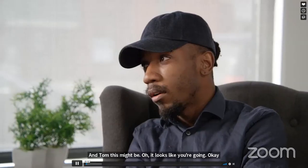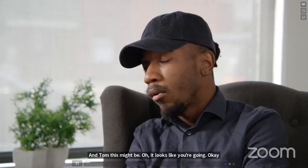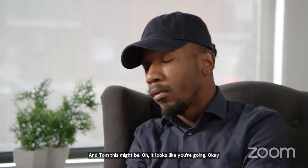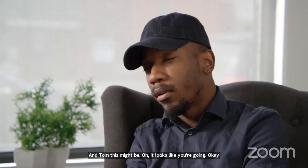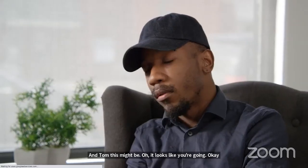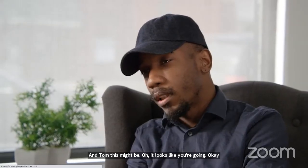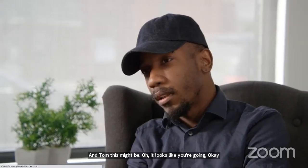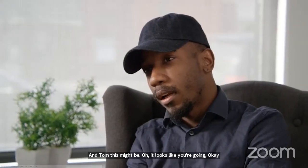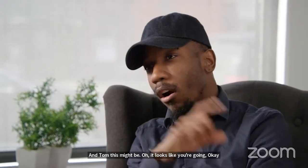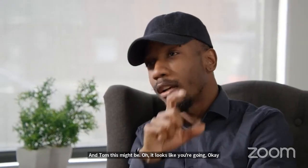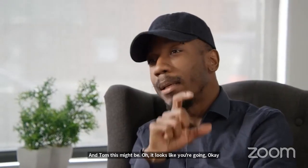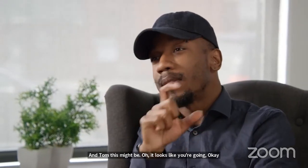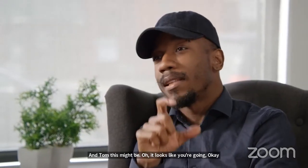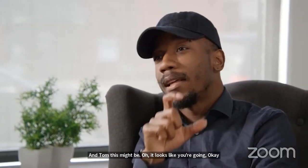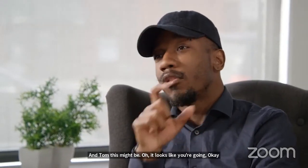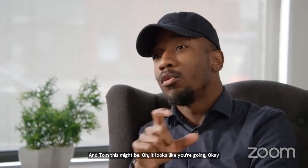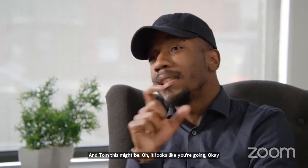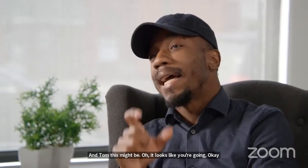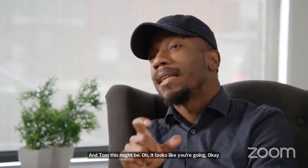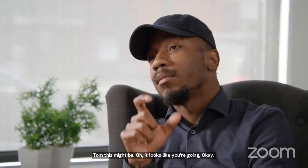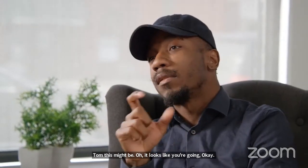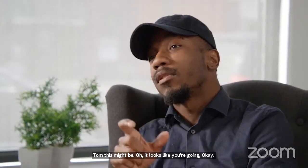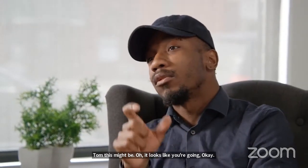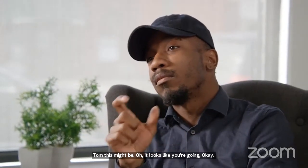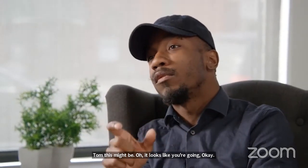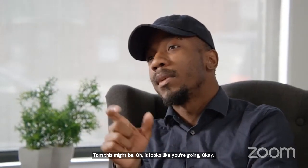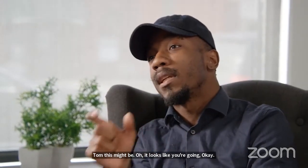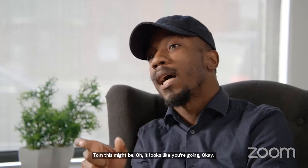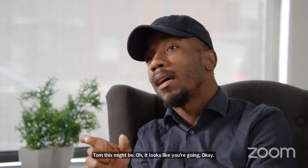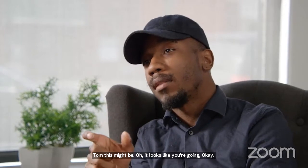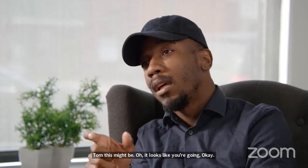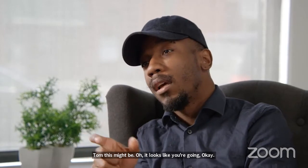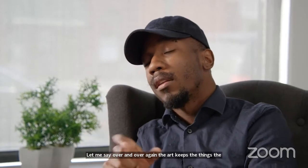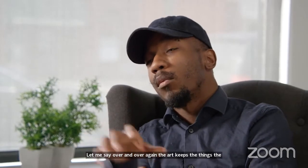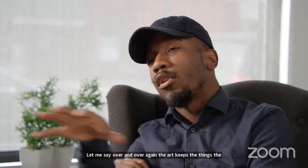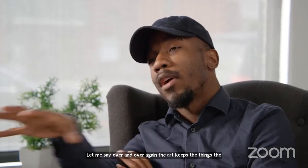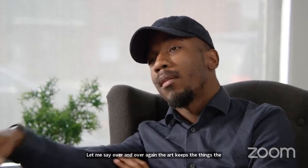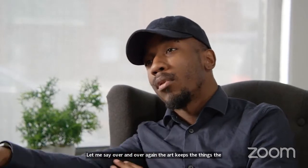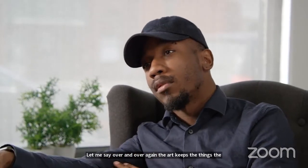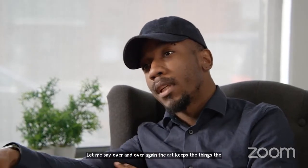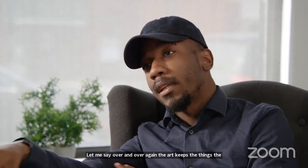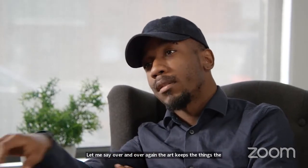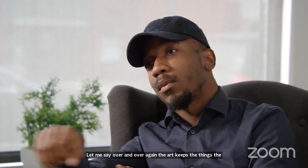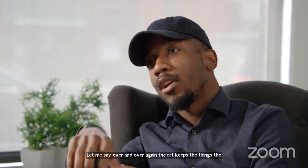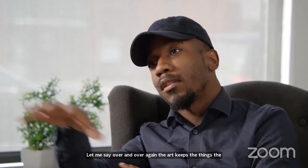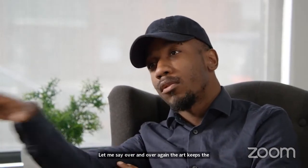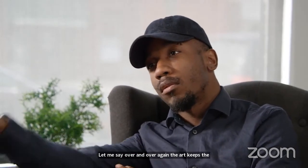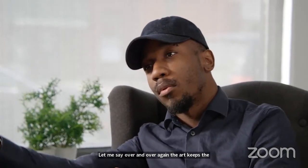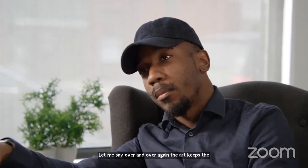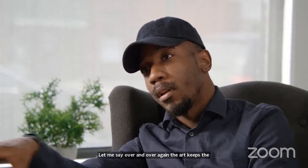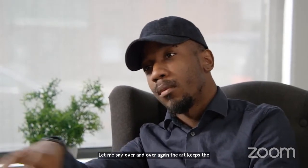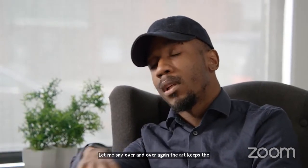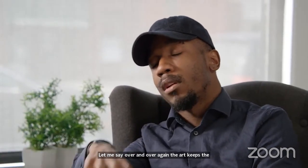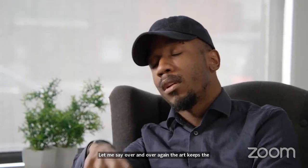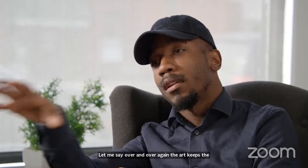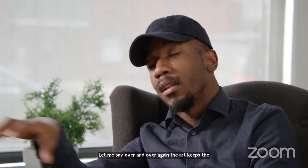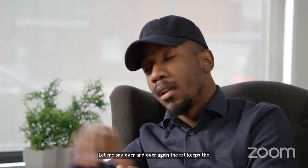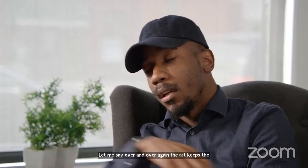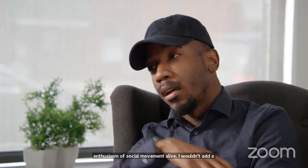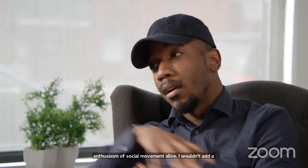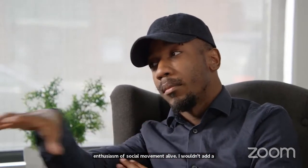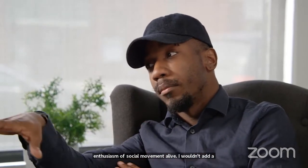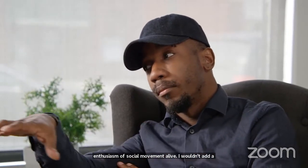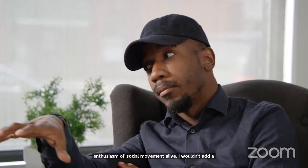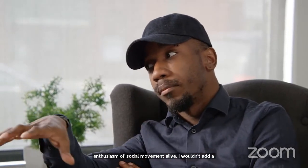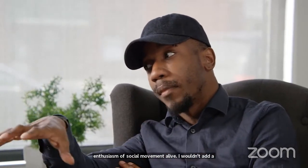We say it over and over again, that art keeps the enthusiasm of social movement alive. That when you're at a protest, when you're at a school board meeting, when you're at